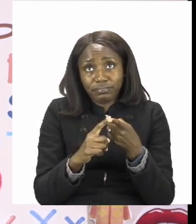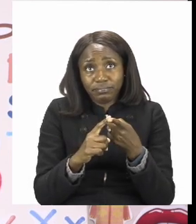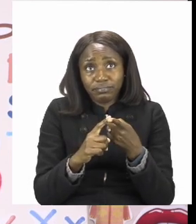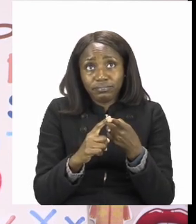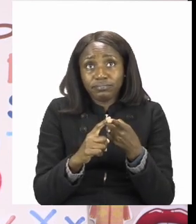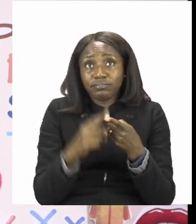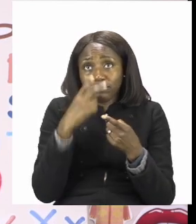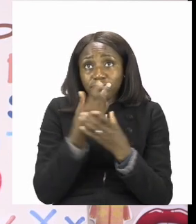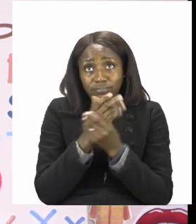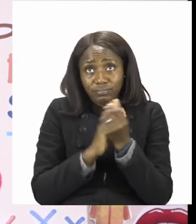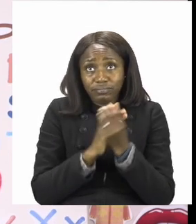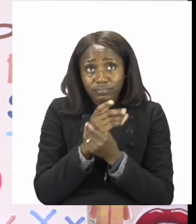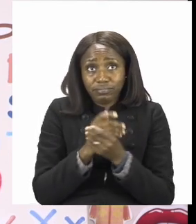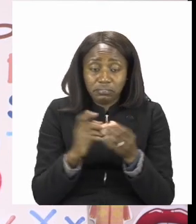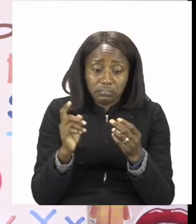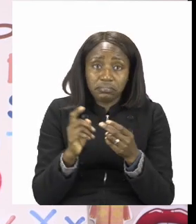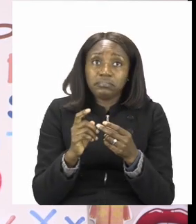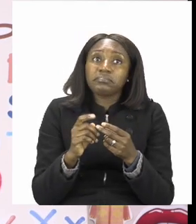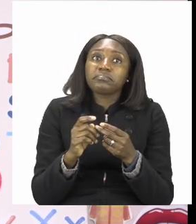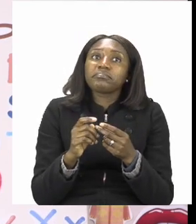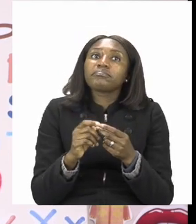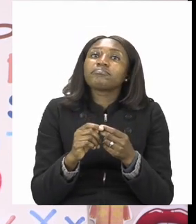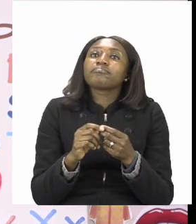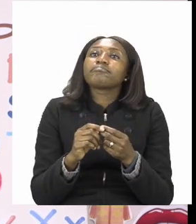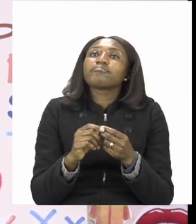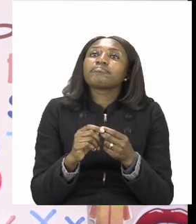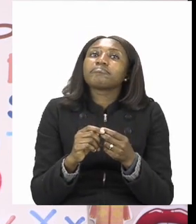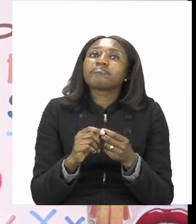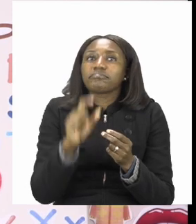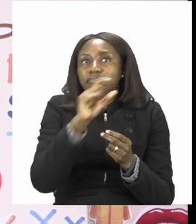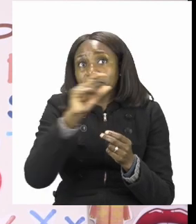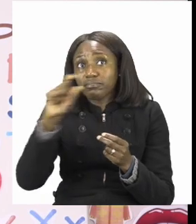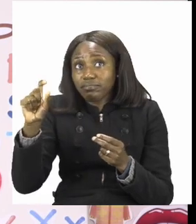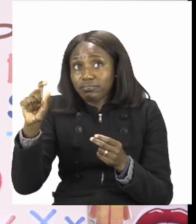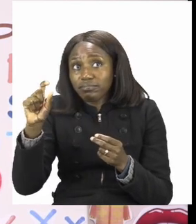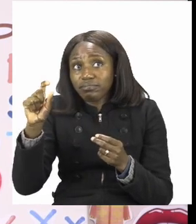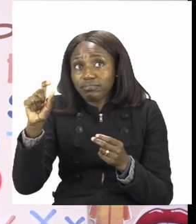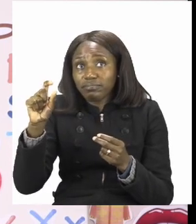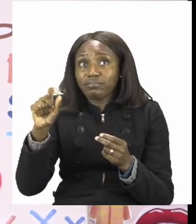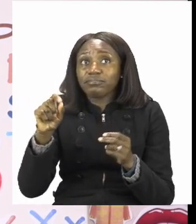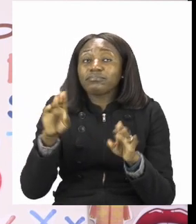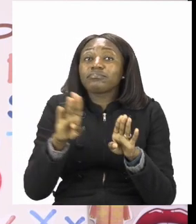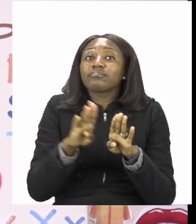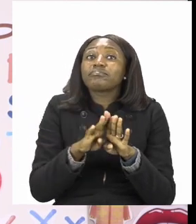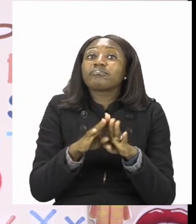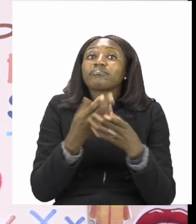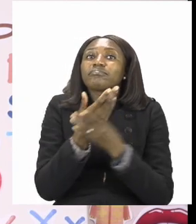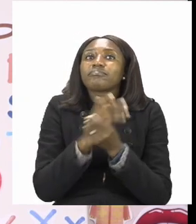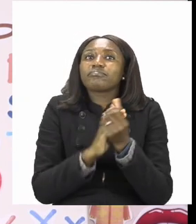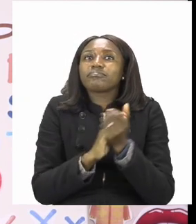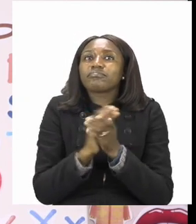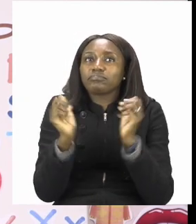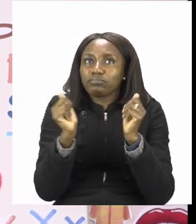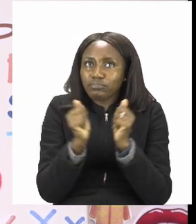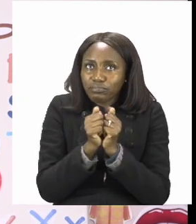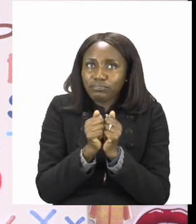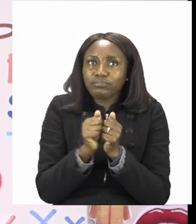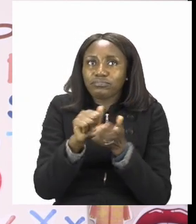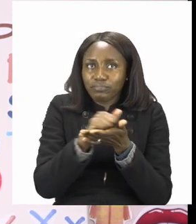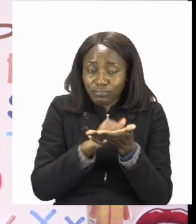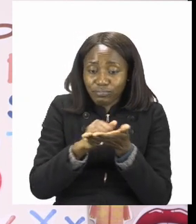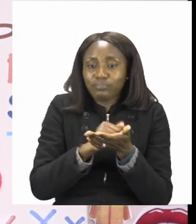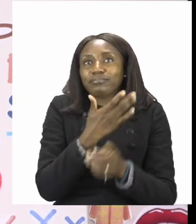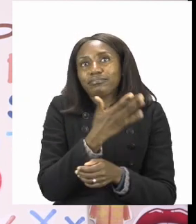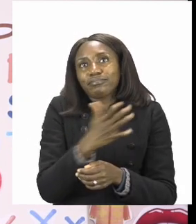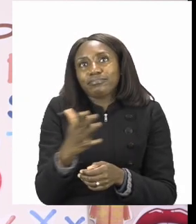washing their hands and we had the words wash hands. We made the sentence wash hands with soap